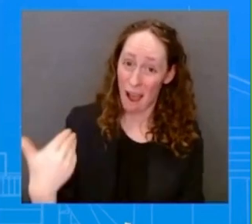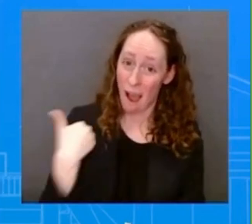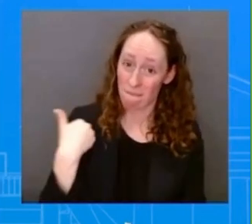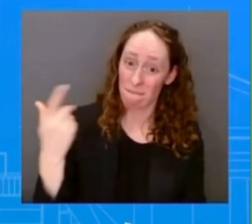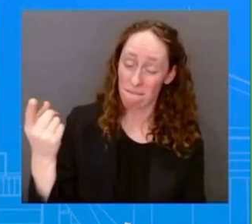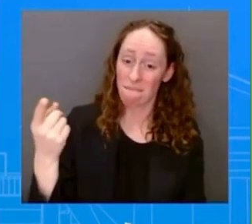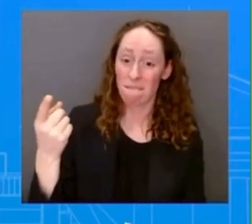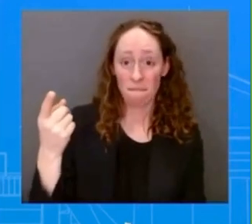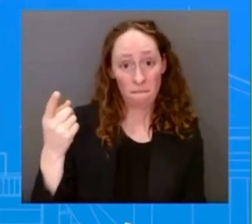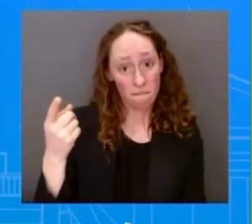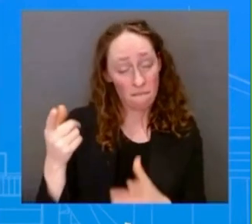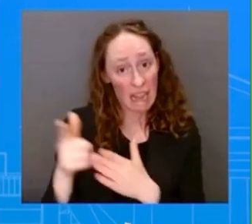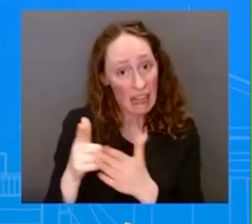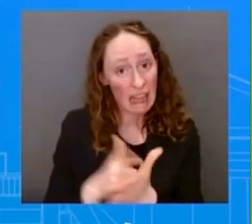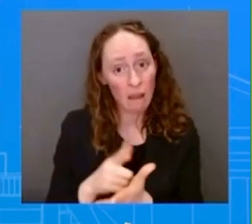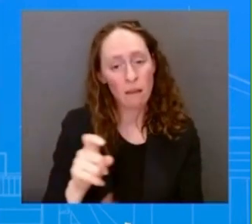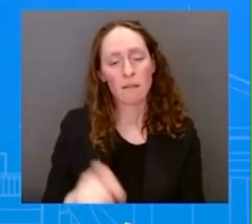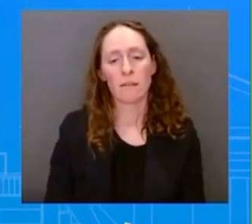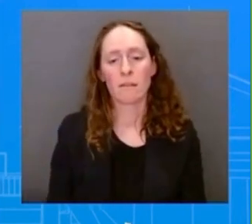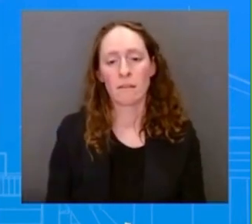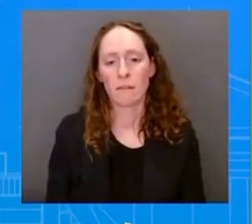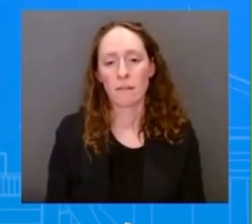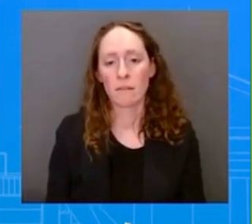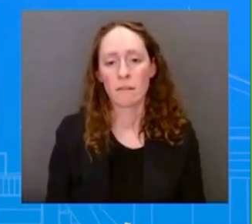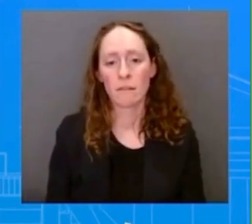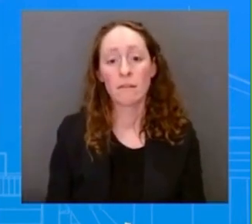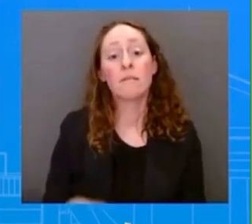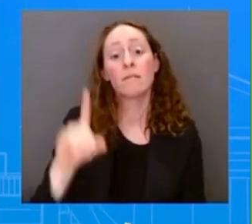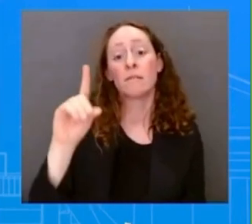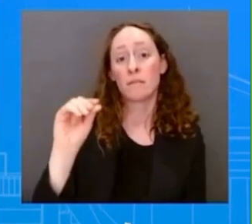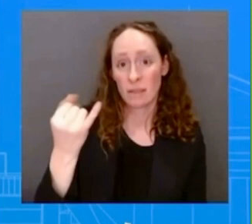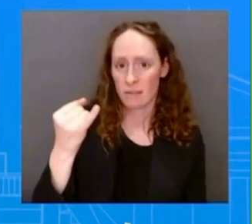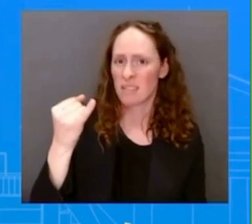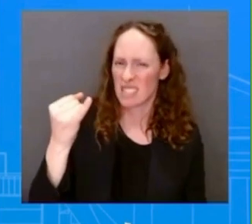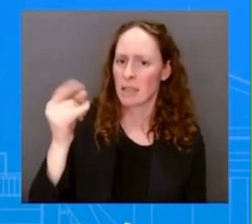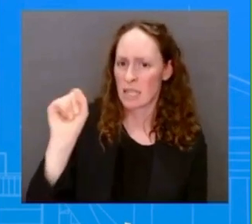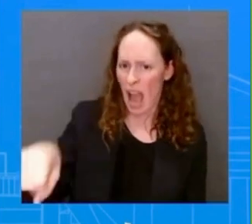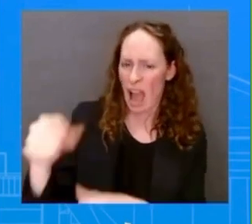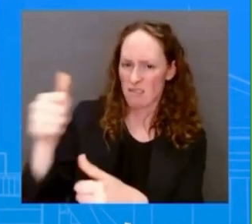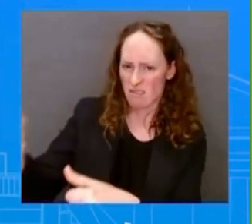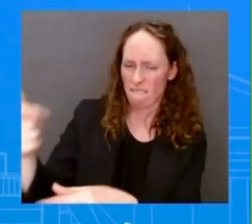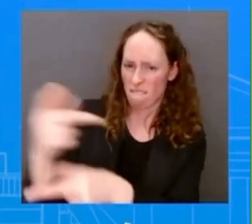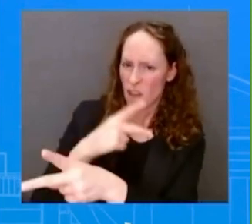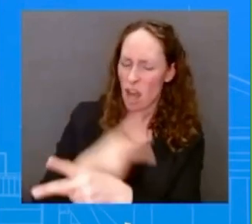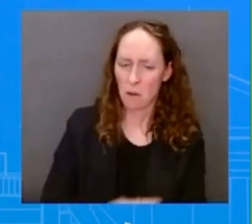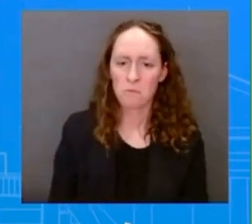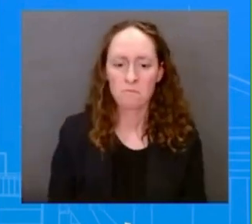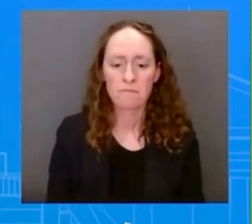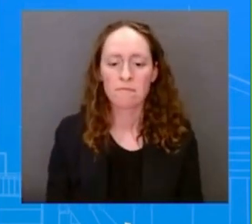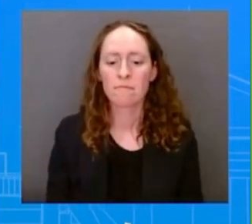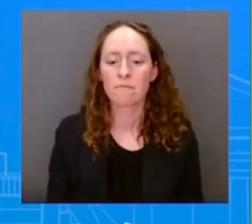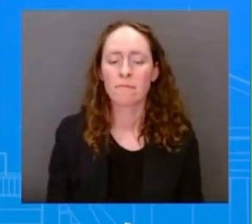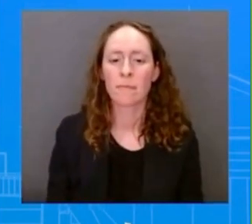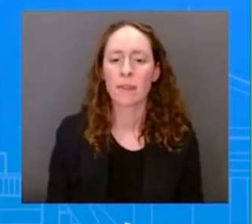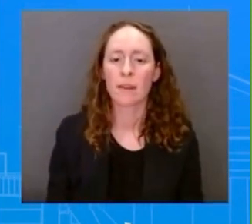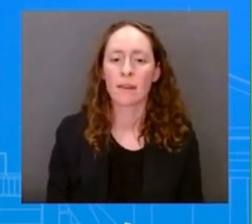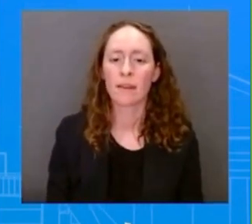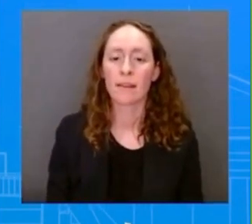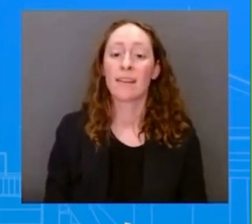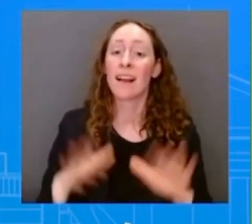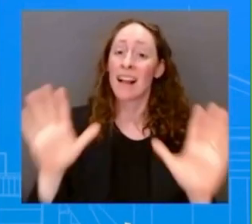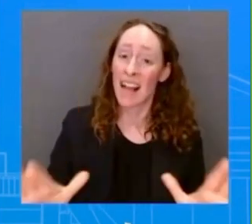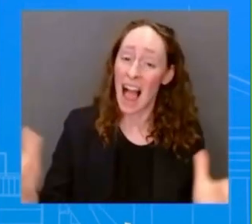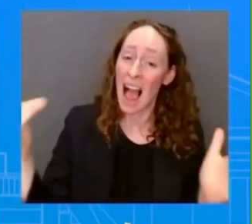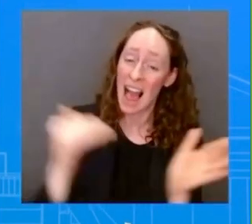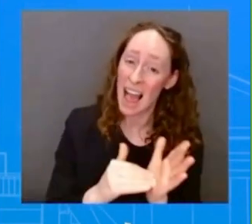Department of Justice, that is in their purview to figure that out. Again, the president is doing everything that he can without